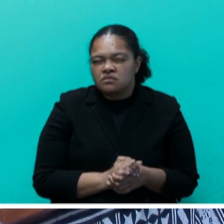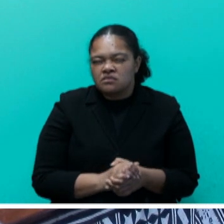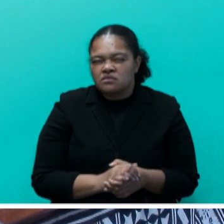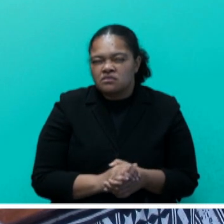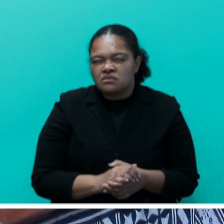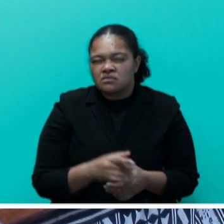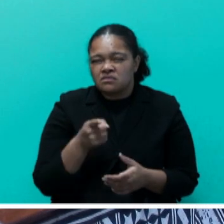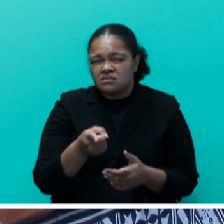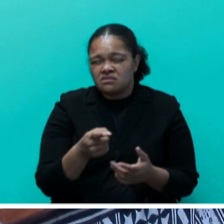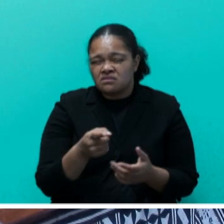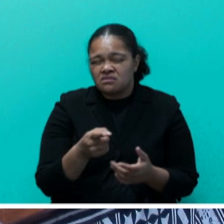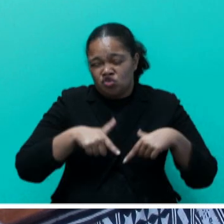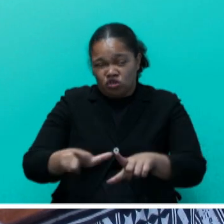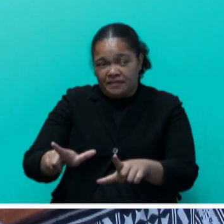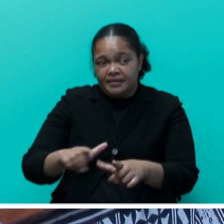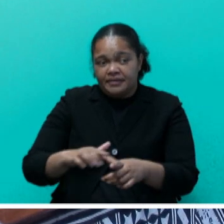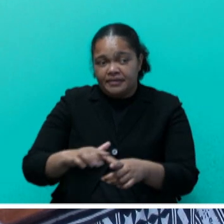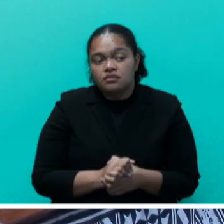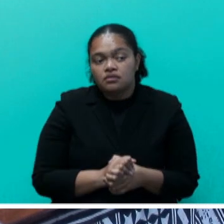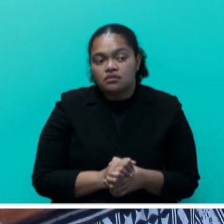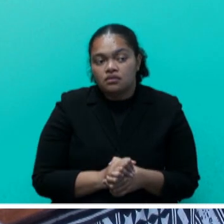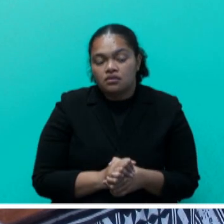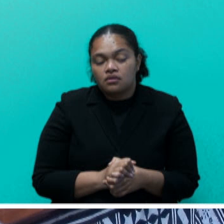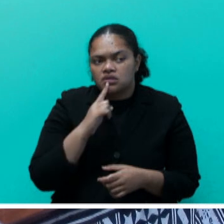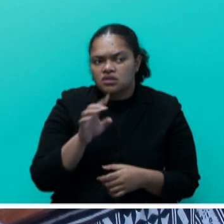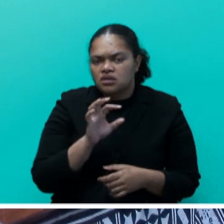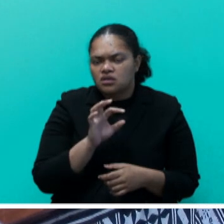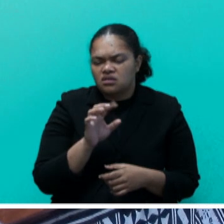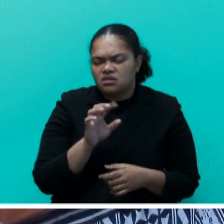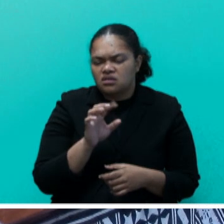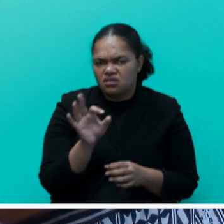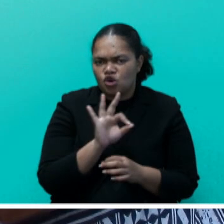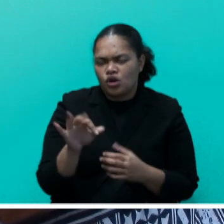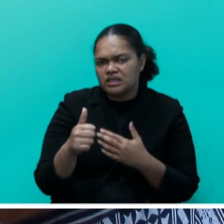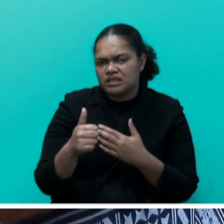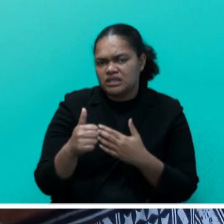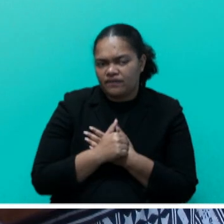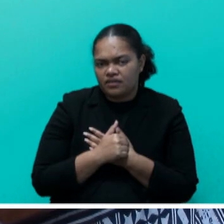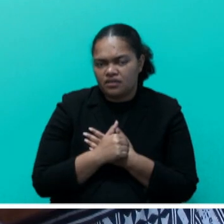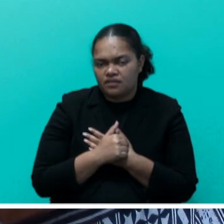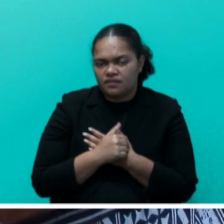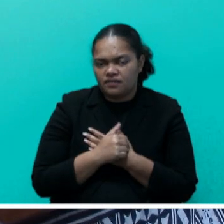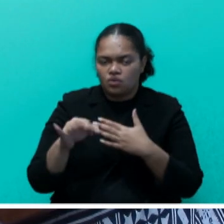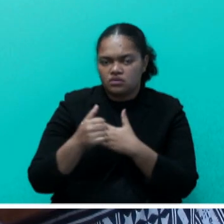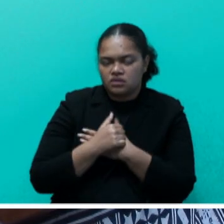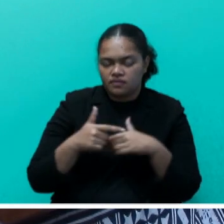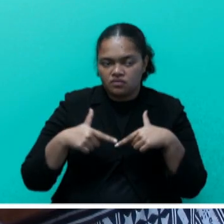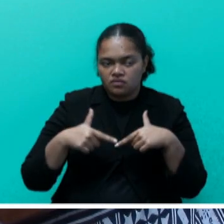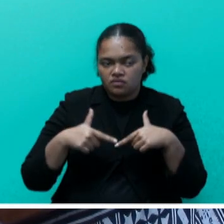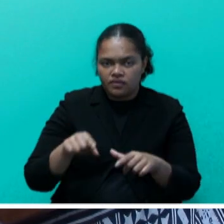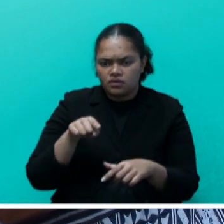Very little was seen on the safety aspects of that travel. That included